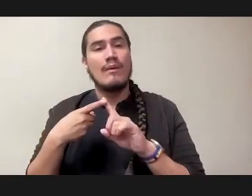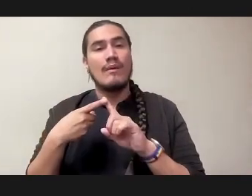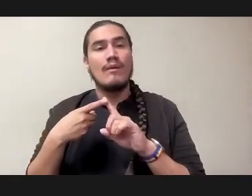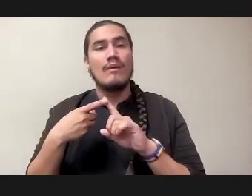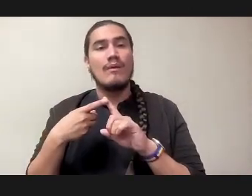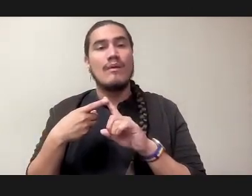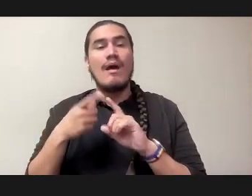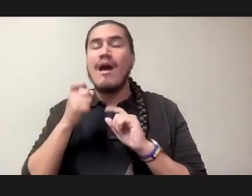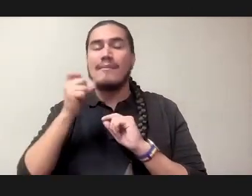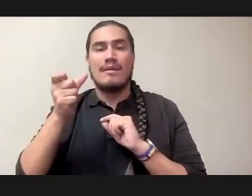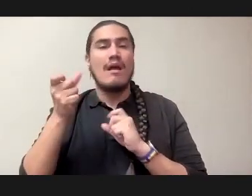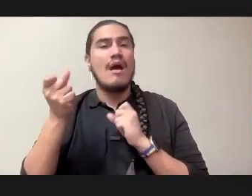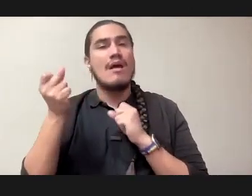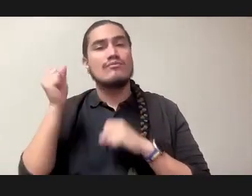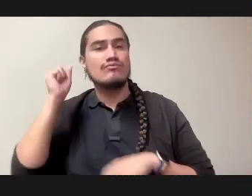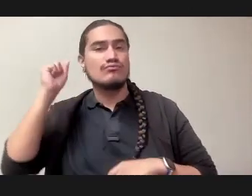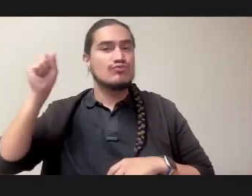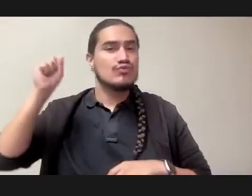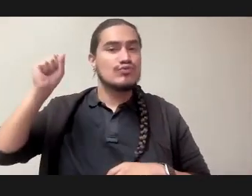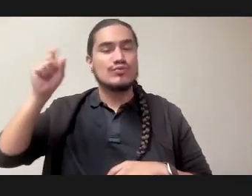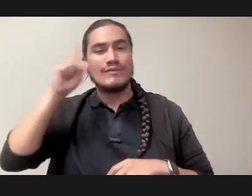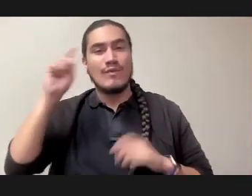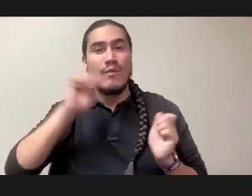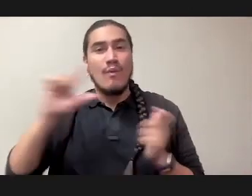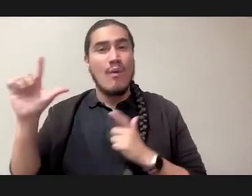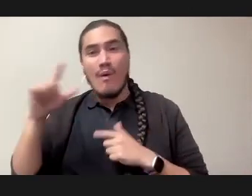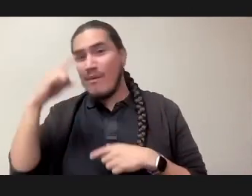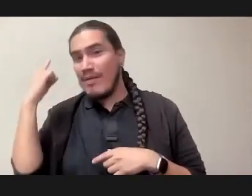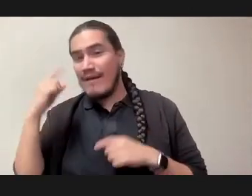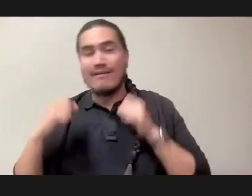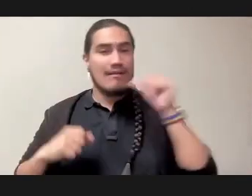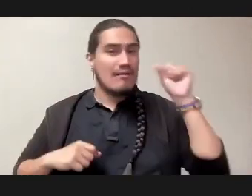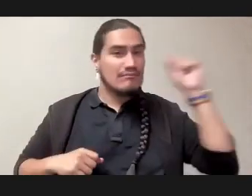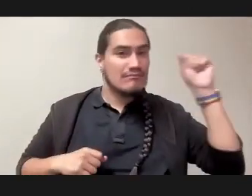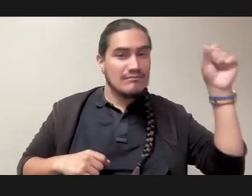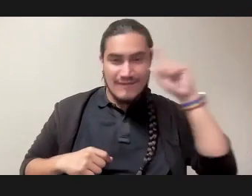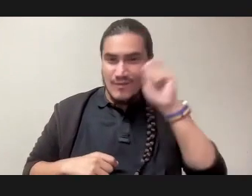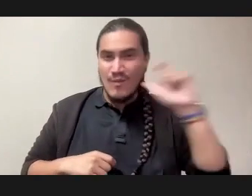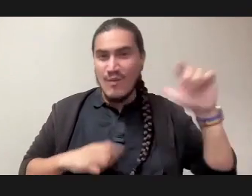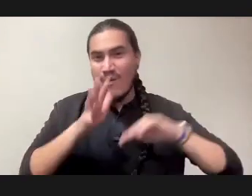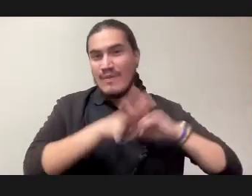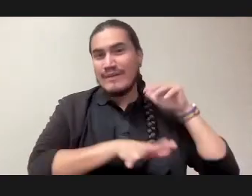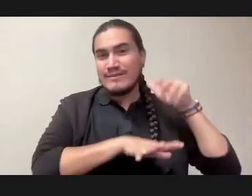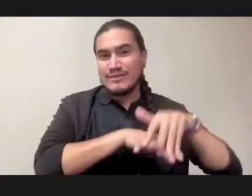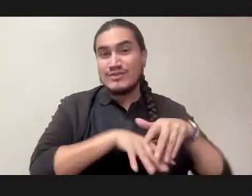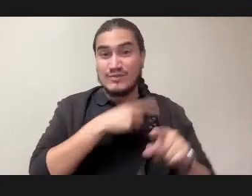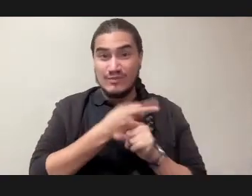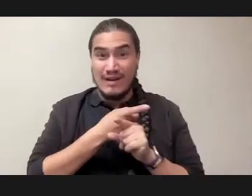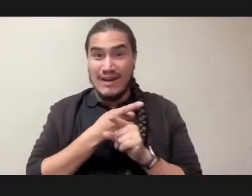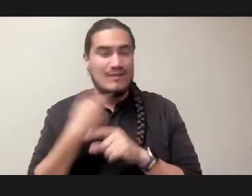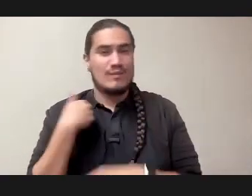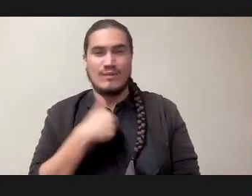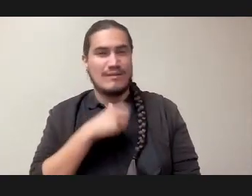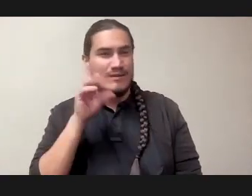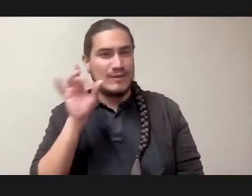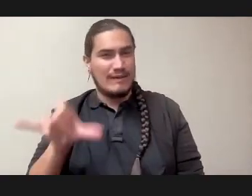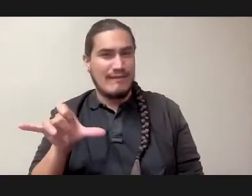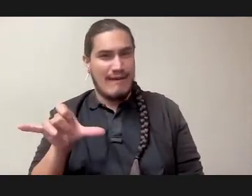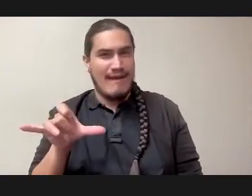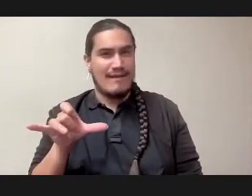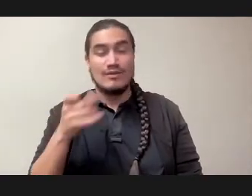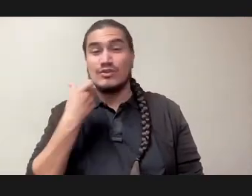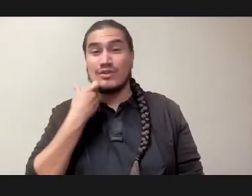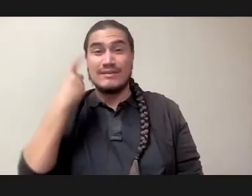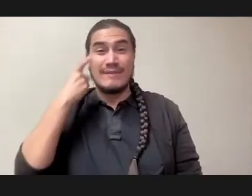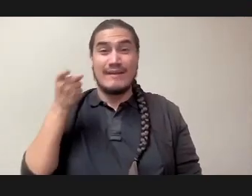black, nor am I rooting for everyone indigenous. Y'all with me there? Yeah, that ain't happening. We ain't doing that, right? And so it's